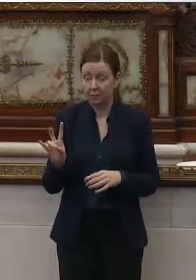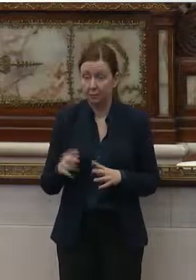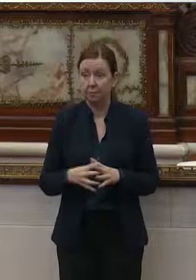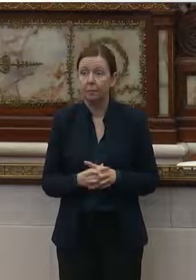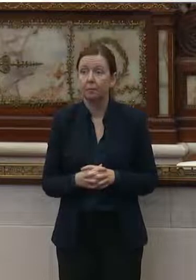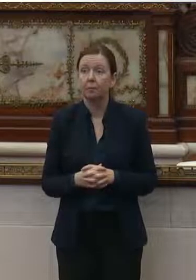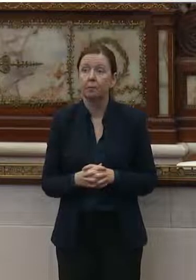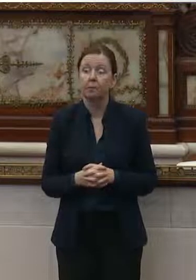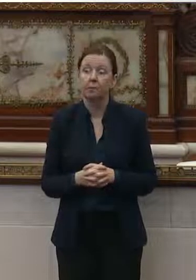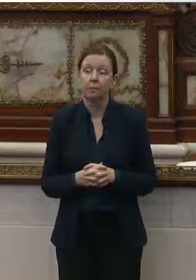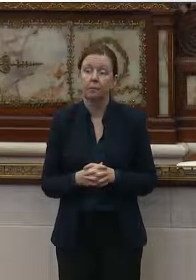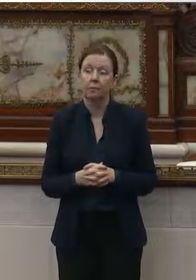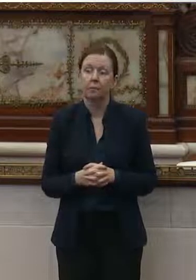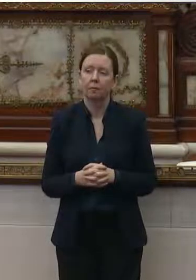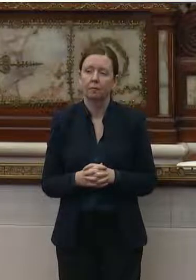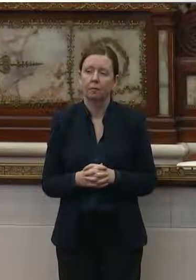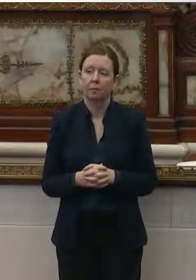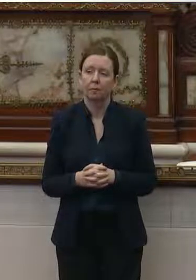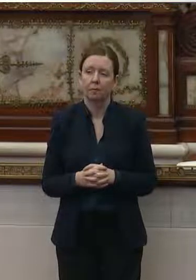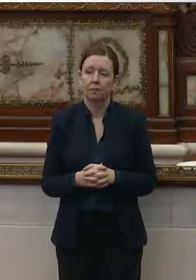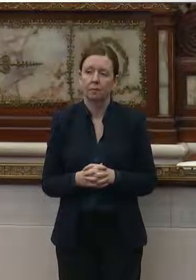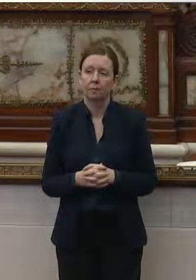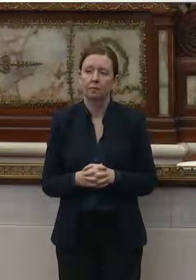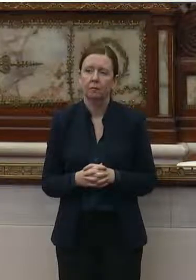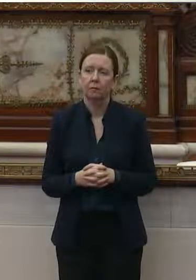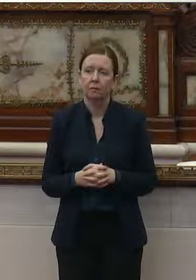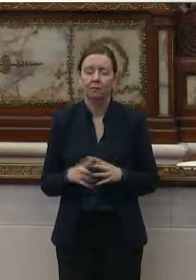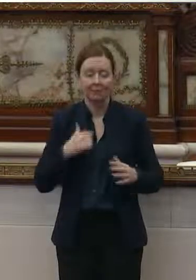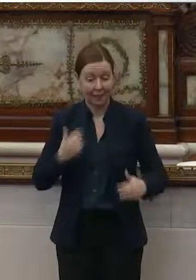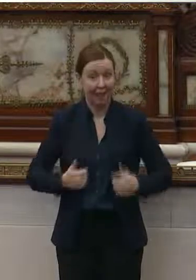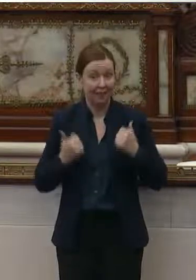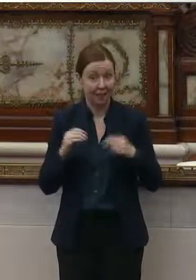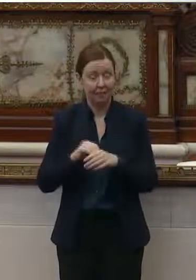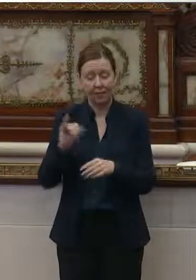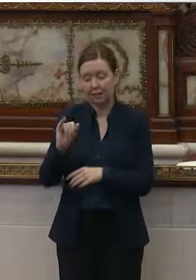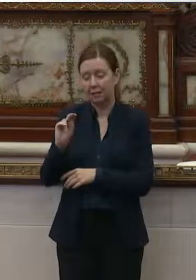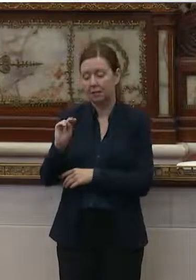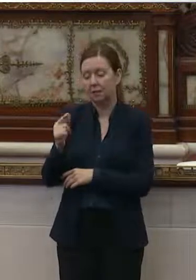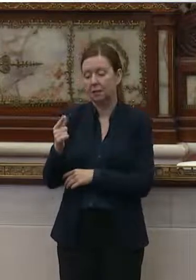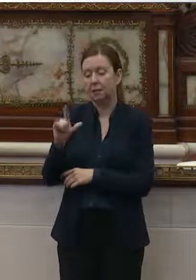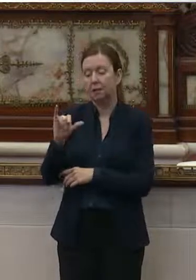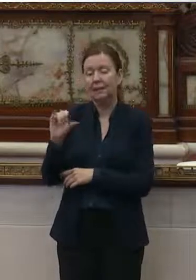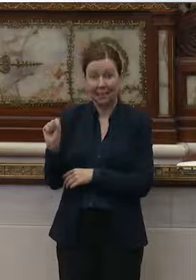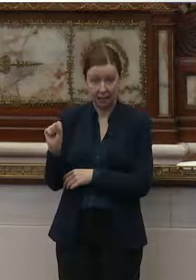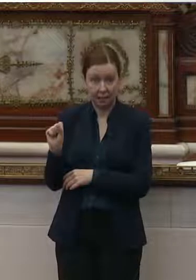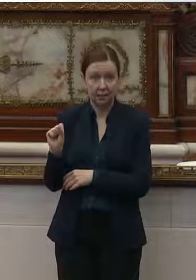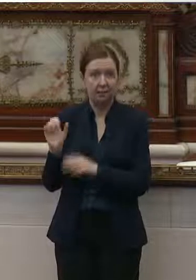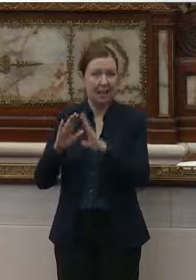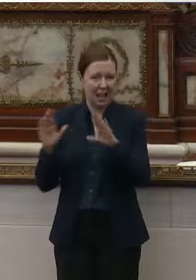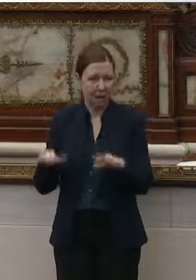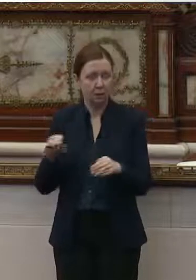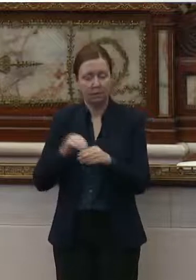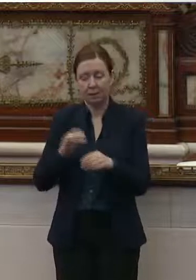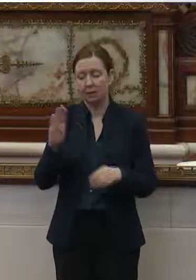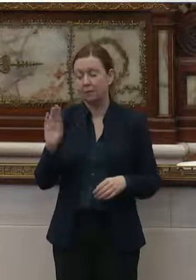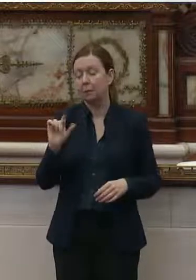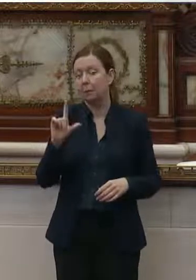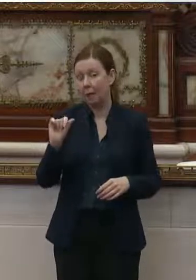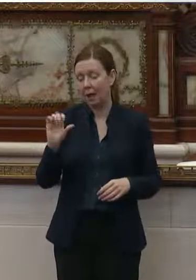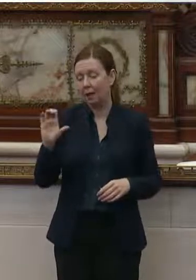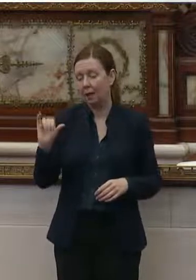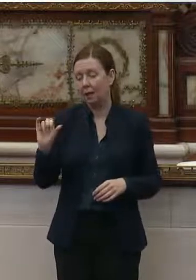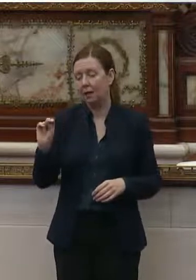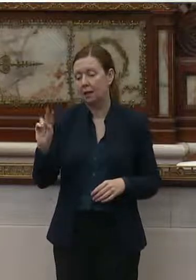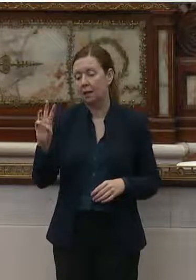and I live at Anchor's house in Vatican City. I have